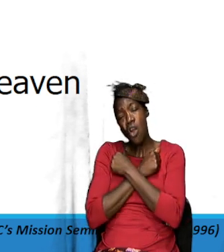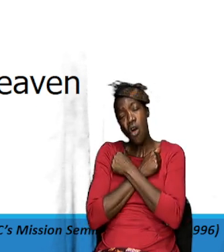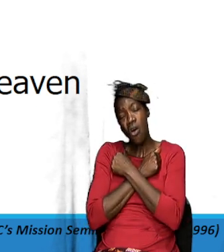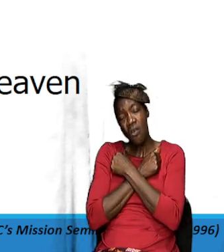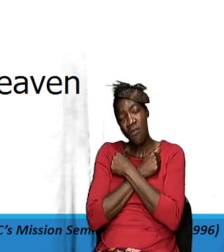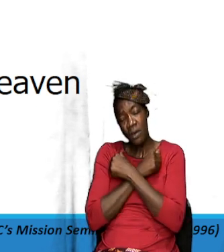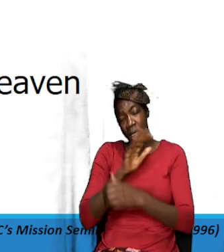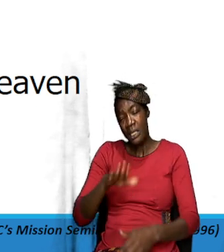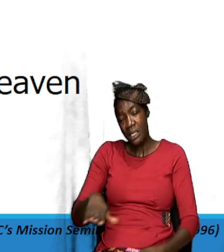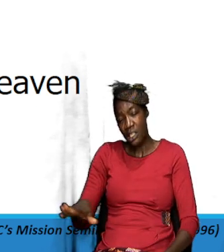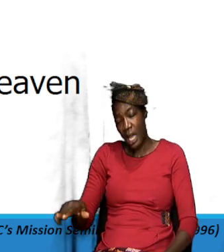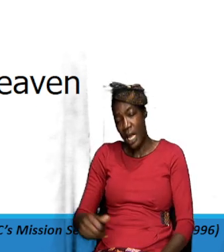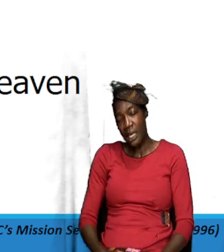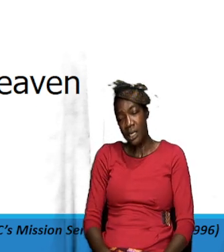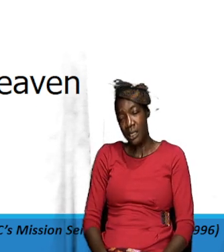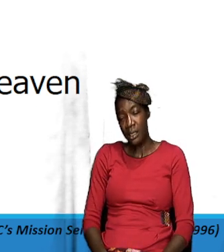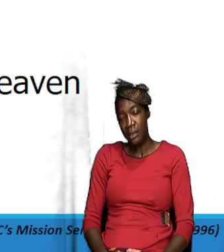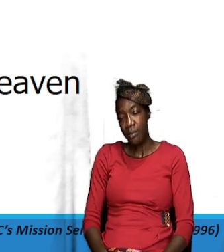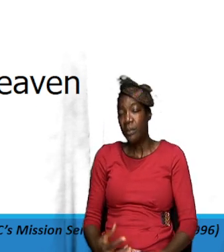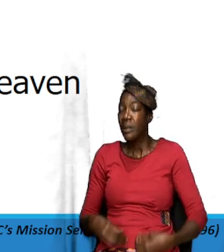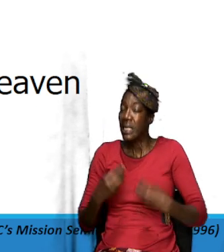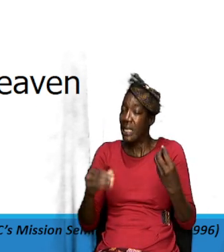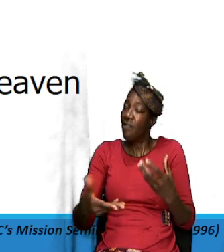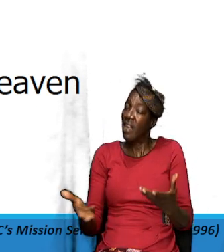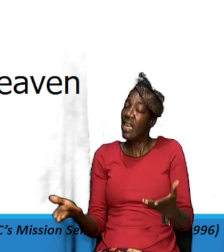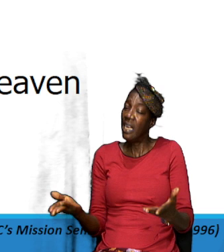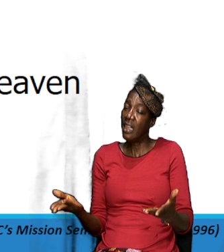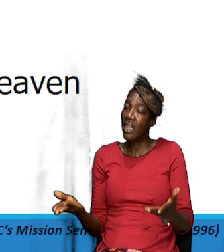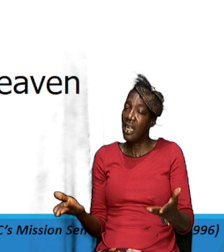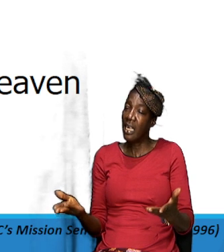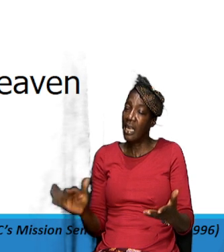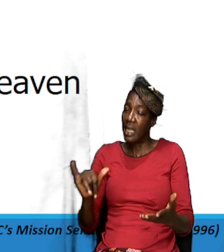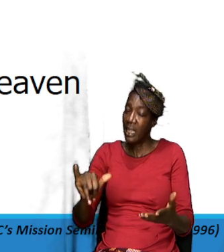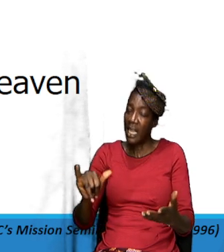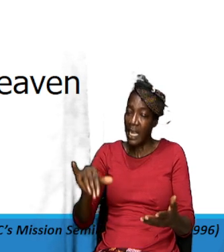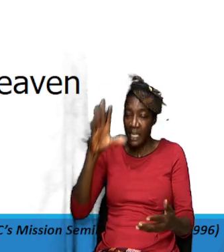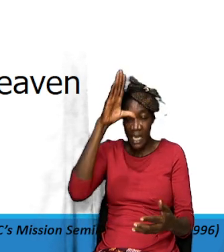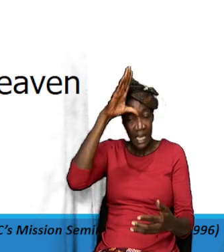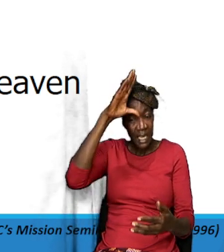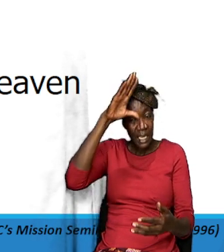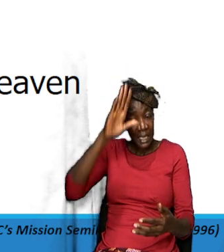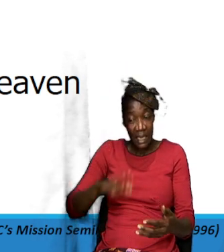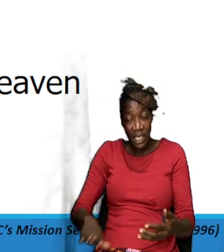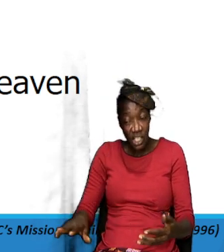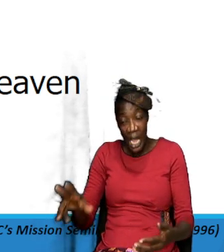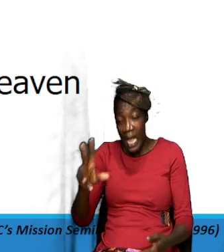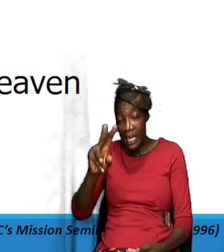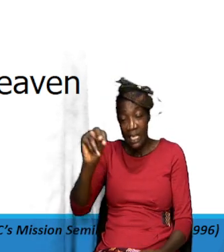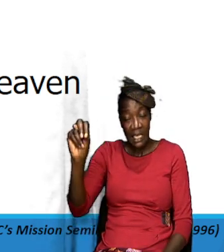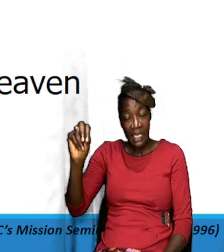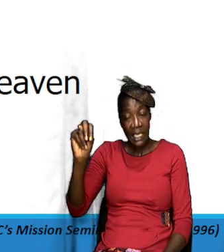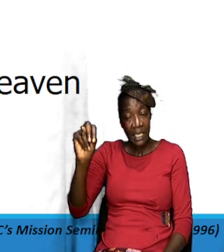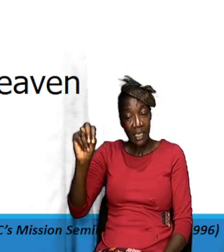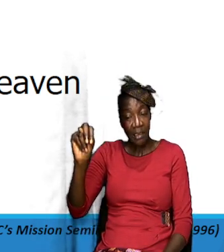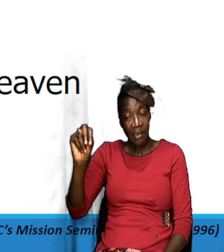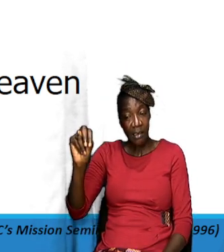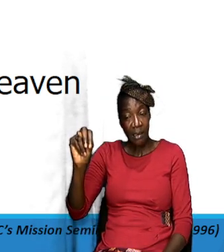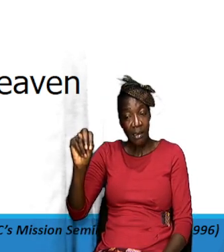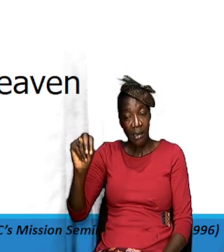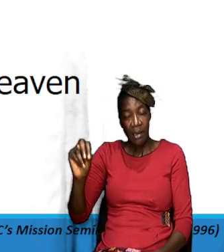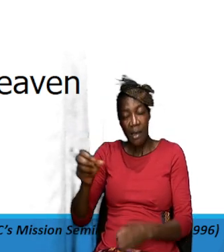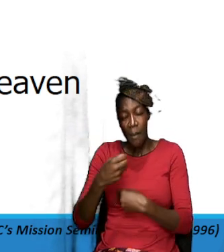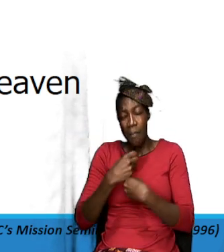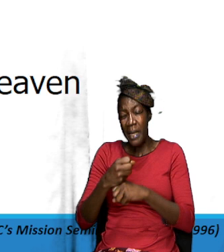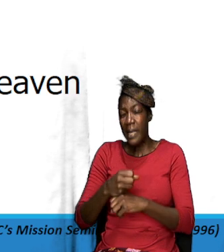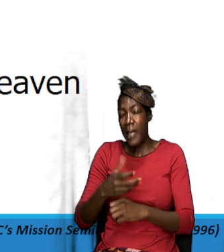son and will give anything that the son anything that the son needs that will make